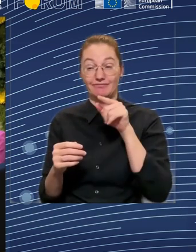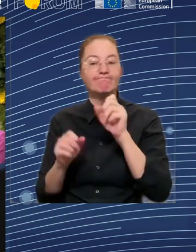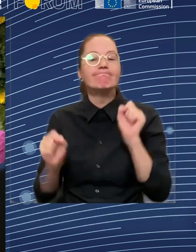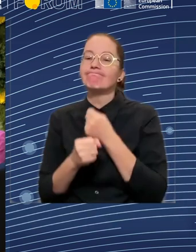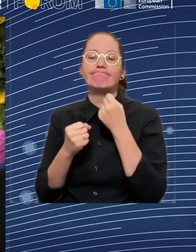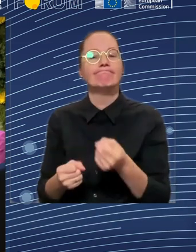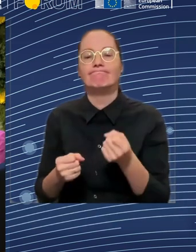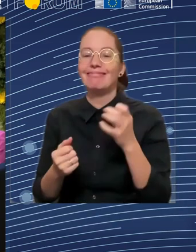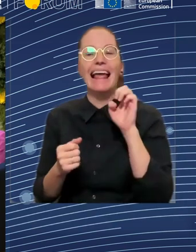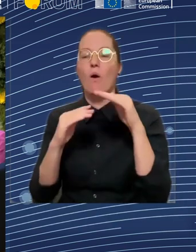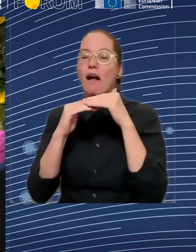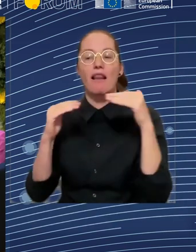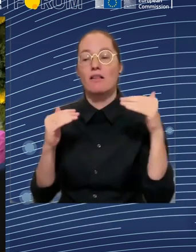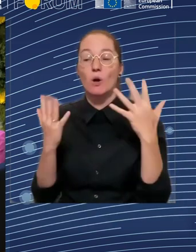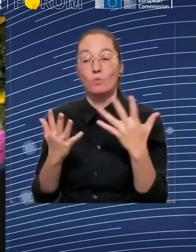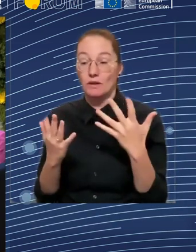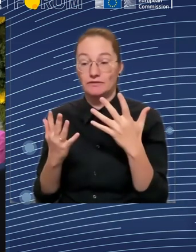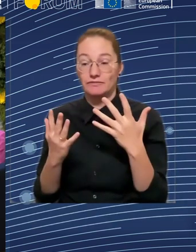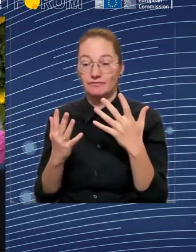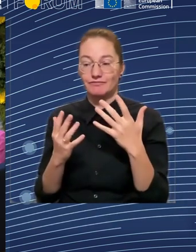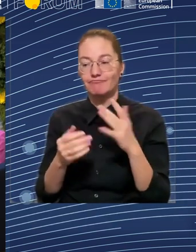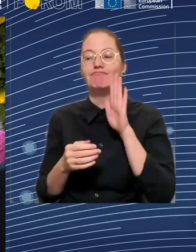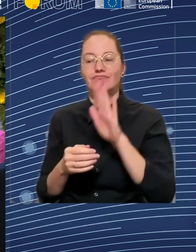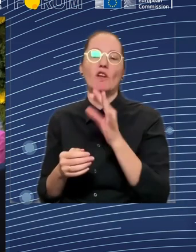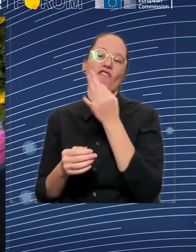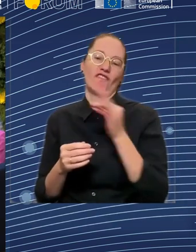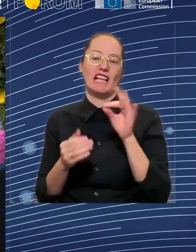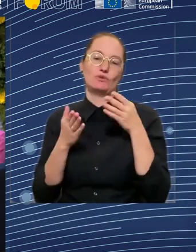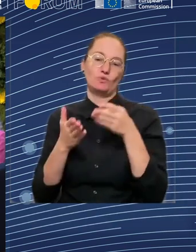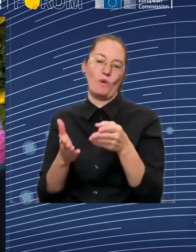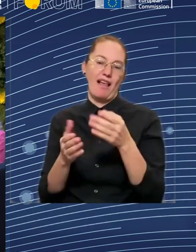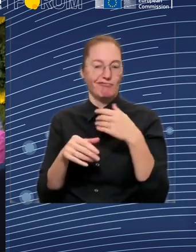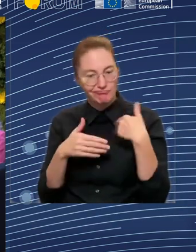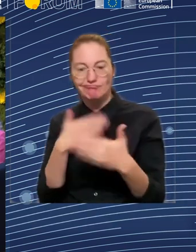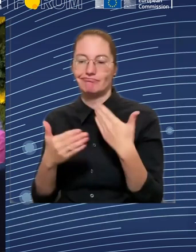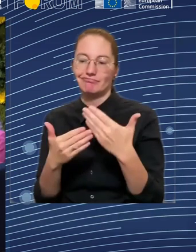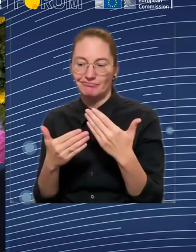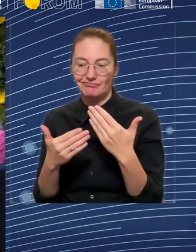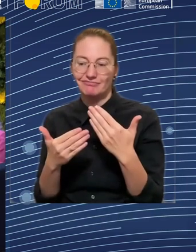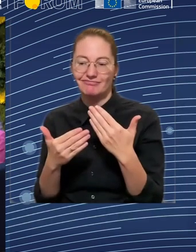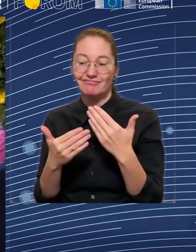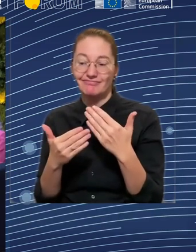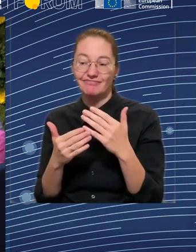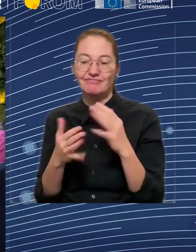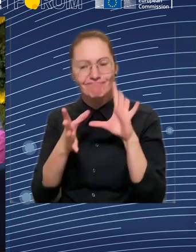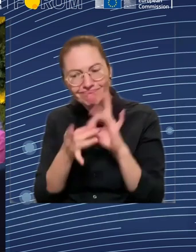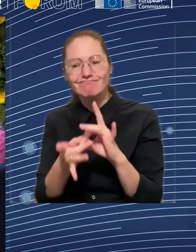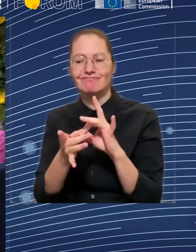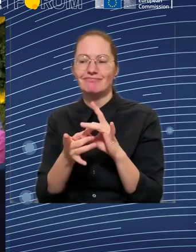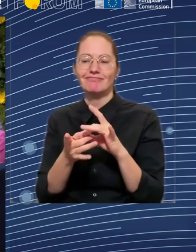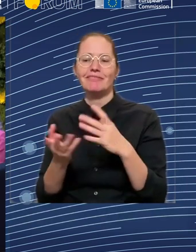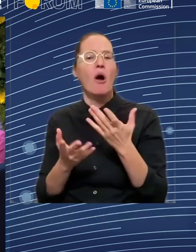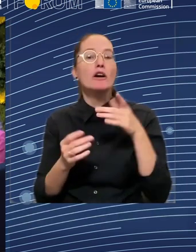the rise of inequality in many European countries, the rise of relative poverty or any differences between countries, unfortunately.